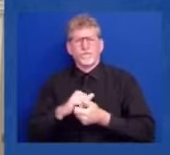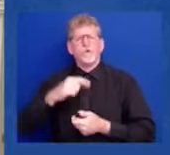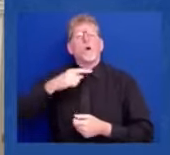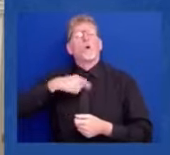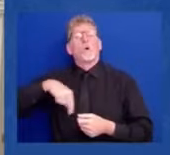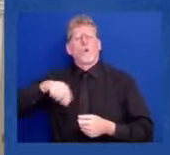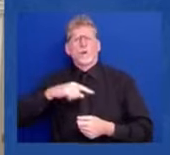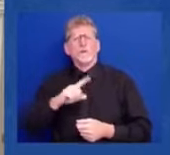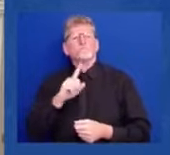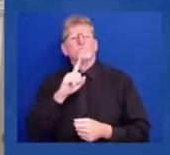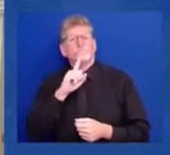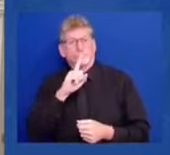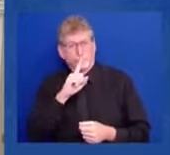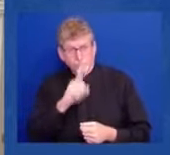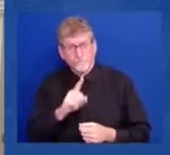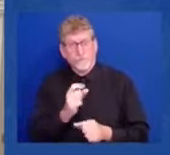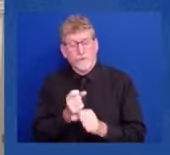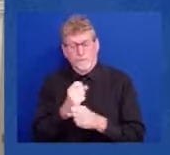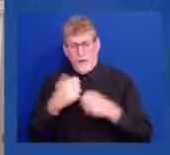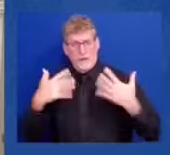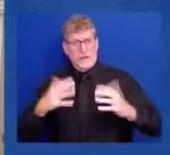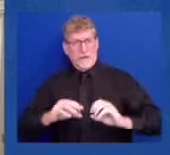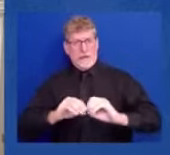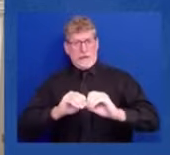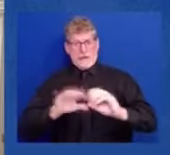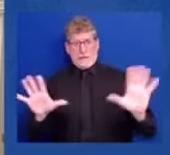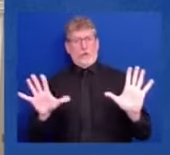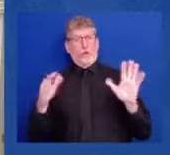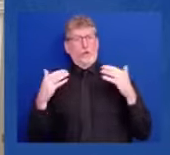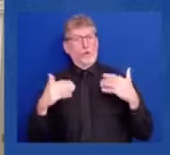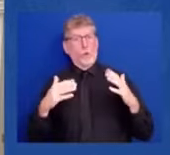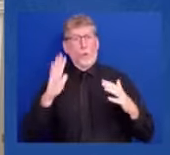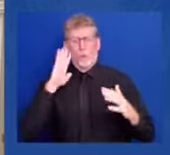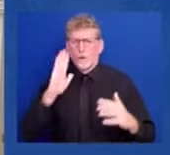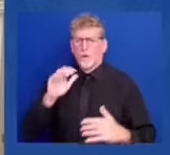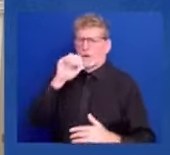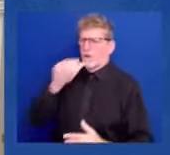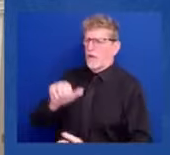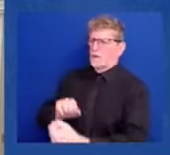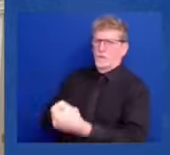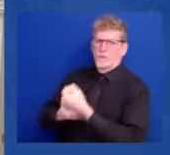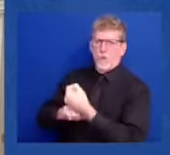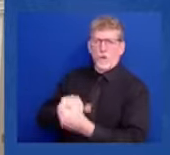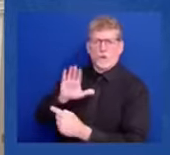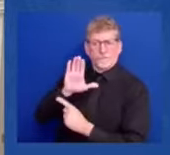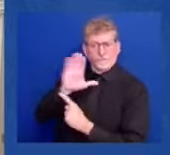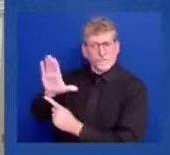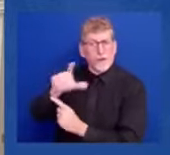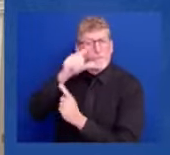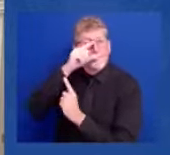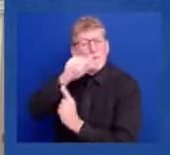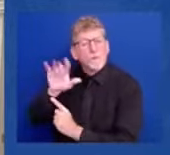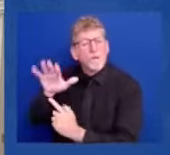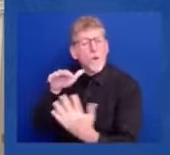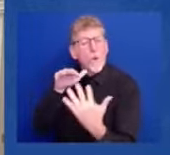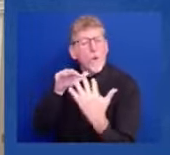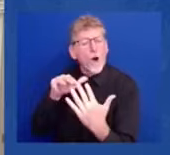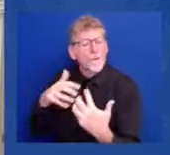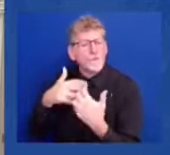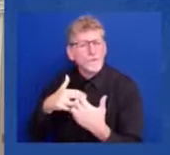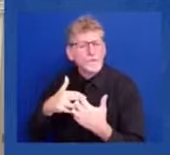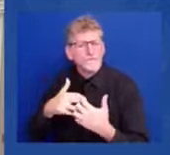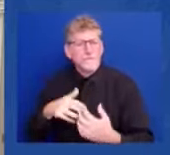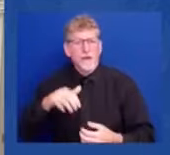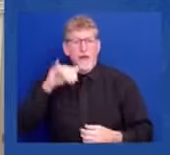in close consultation with our allies and our partners around the world, particularly in Europe, because a united response to Putin's aggression has